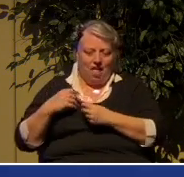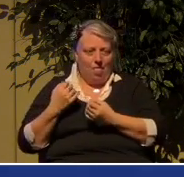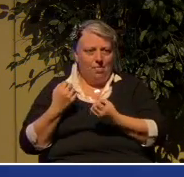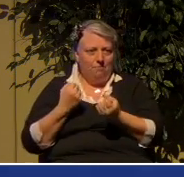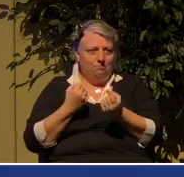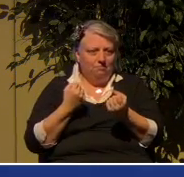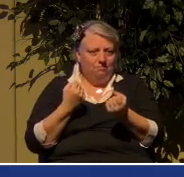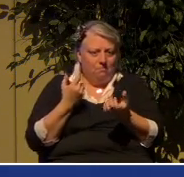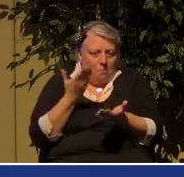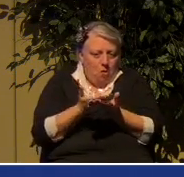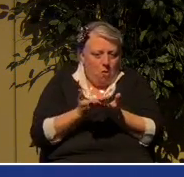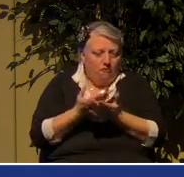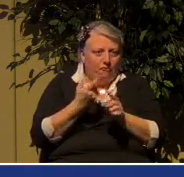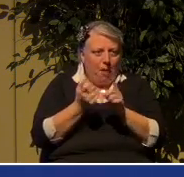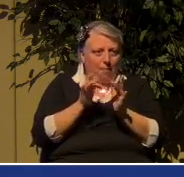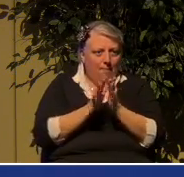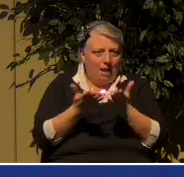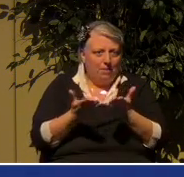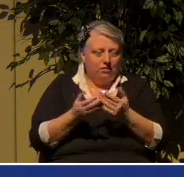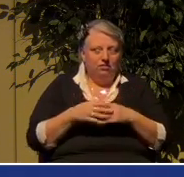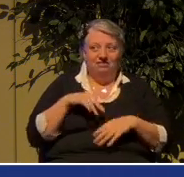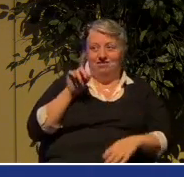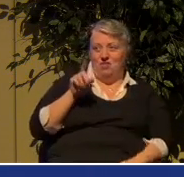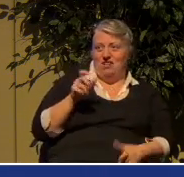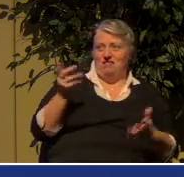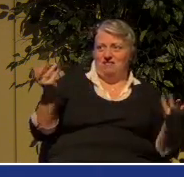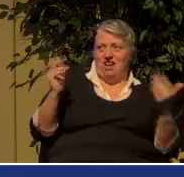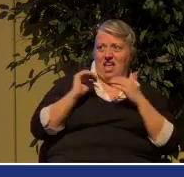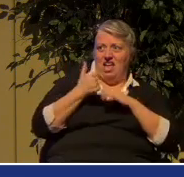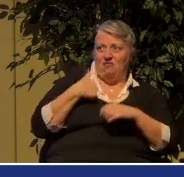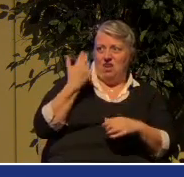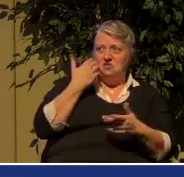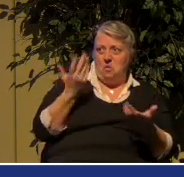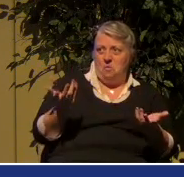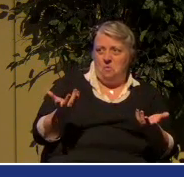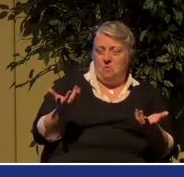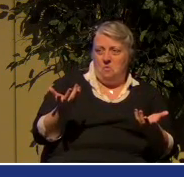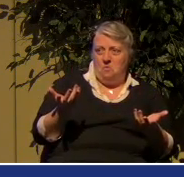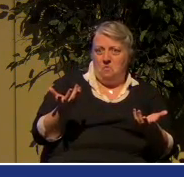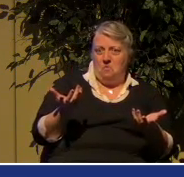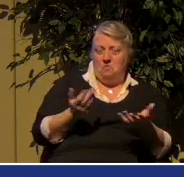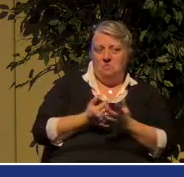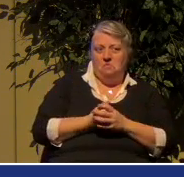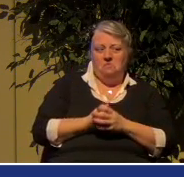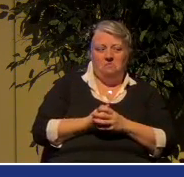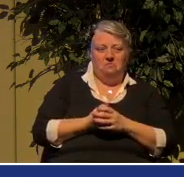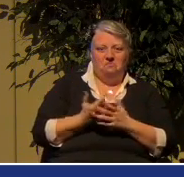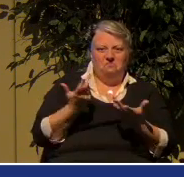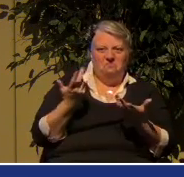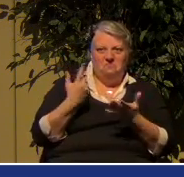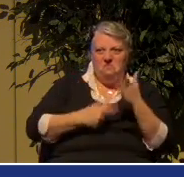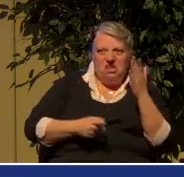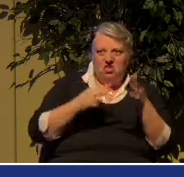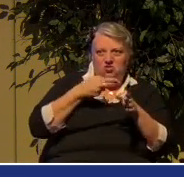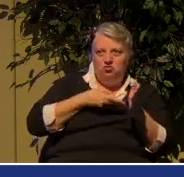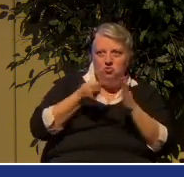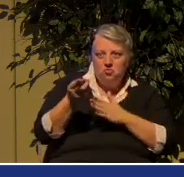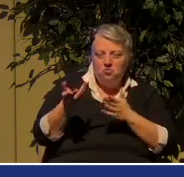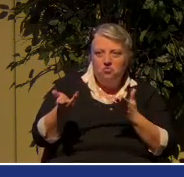how do I know? How do I know what the truth is?